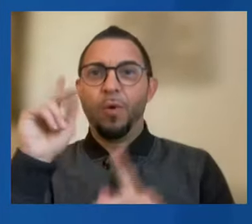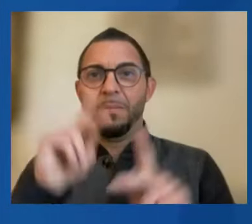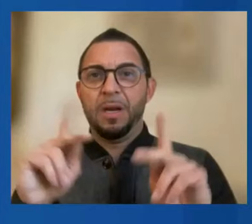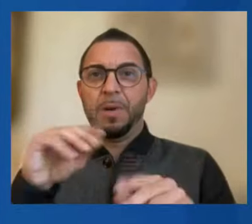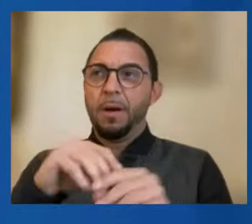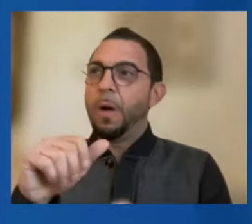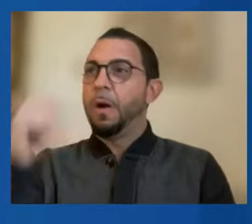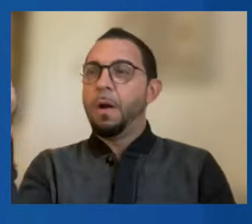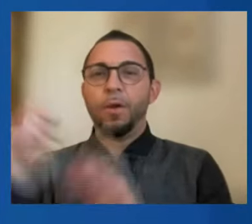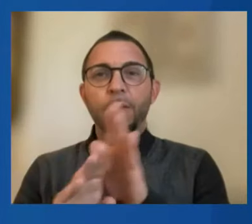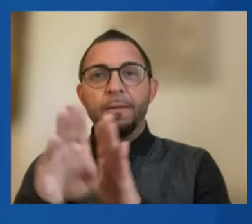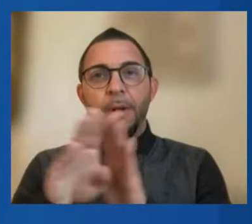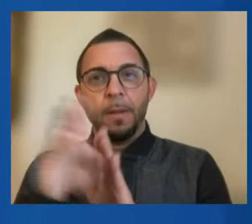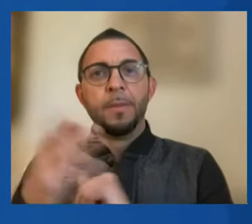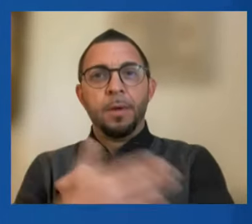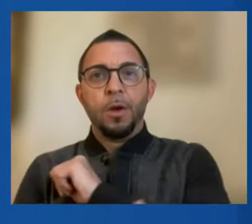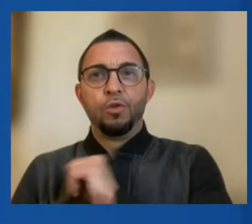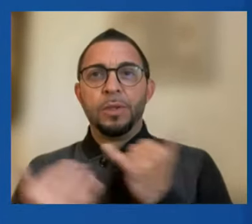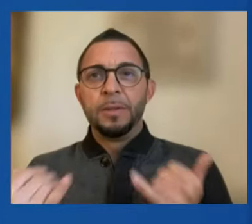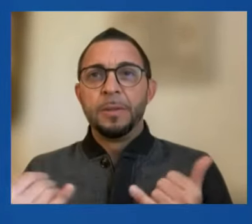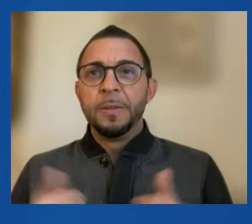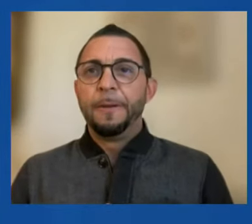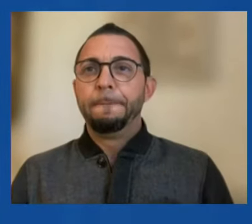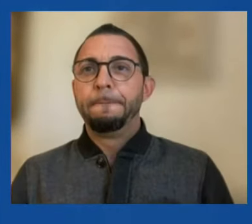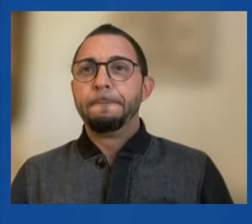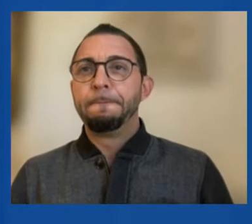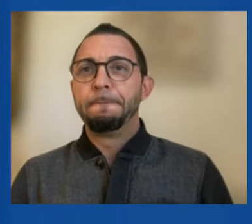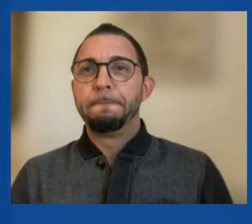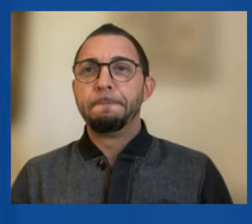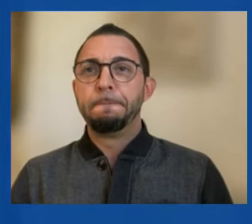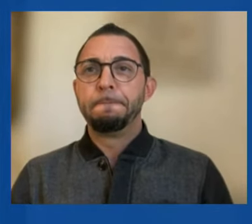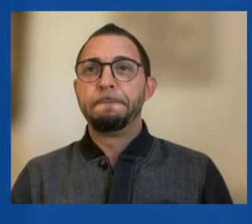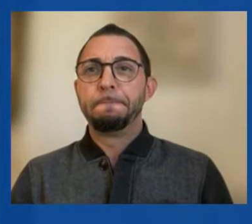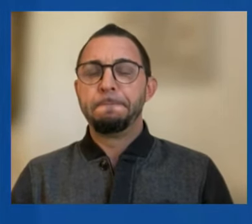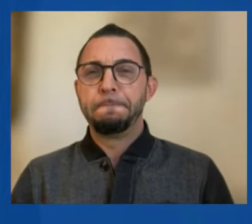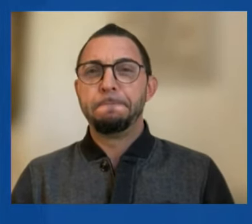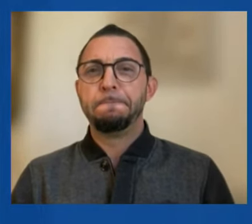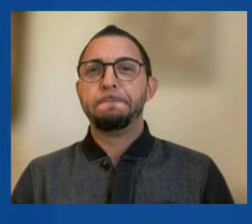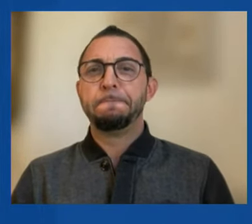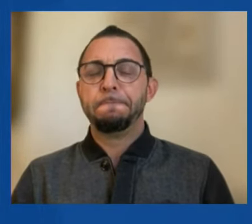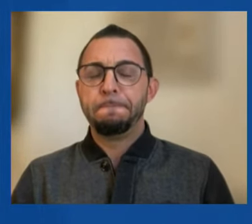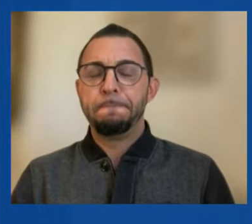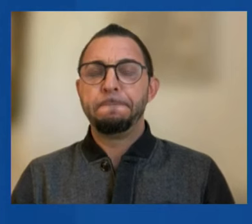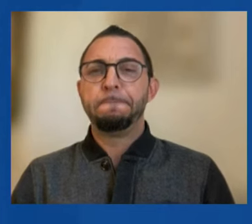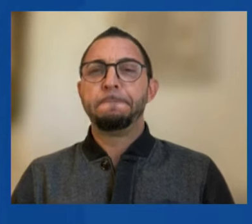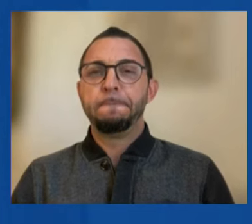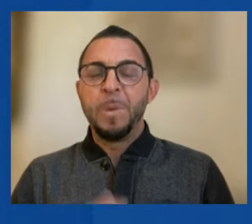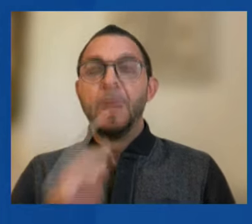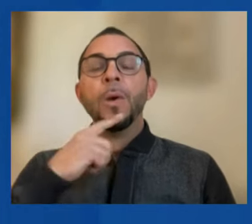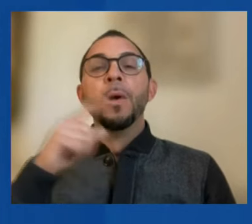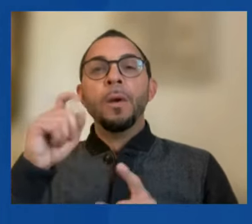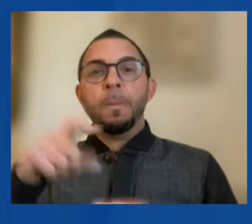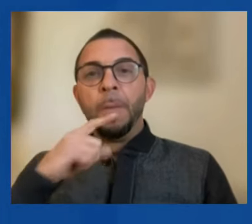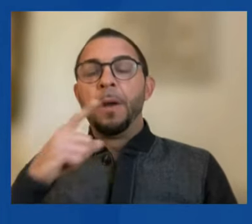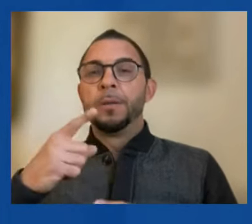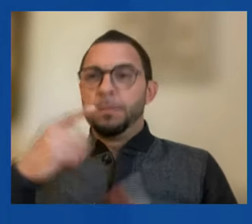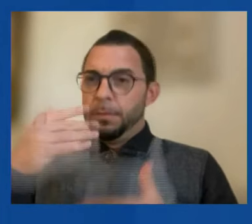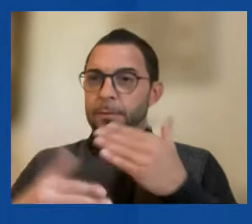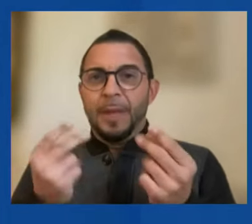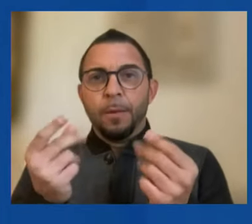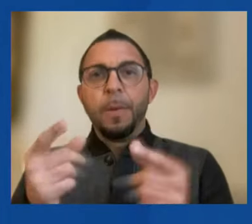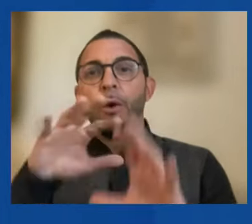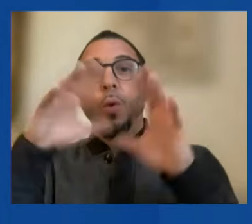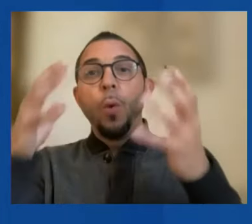countries. Fifth, we must expedite the global transition to a more